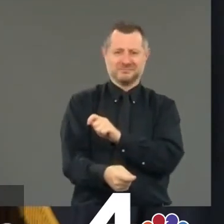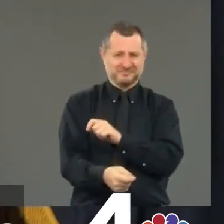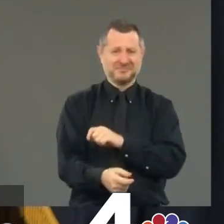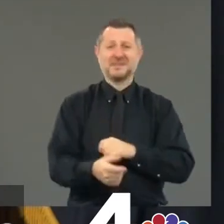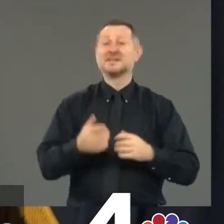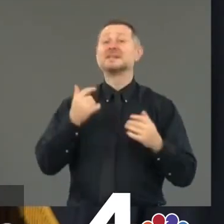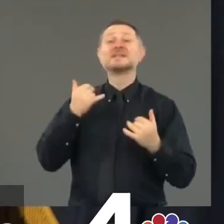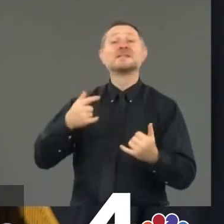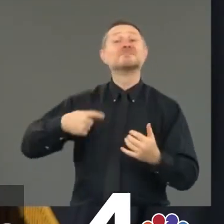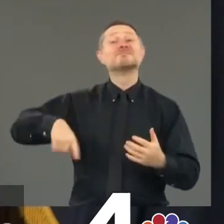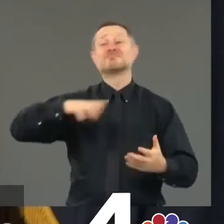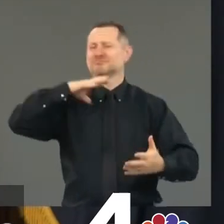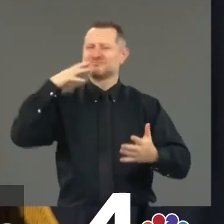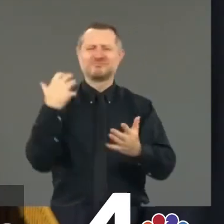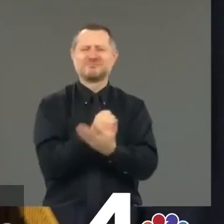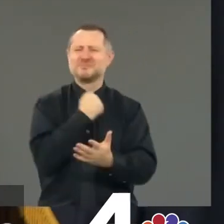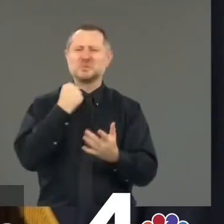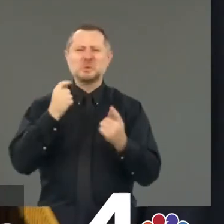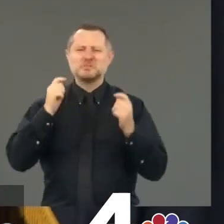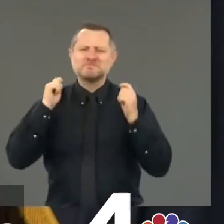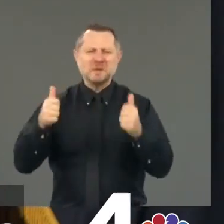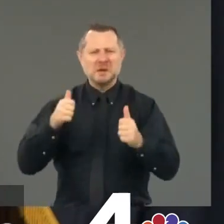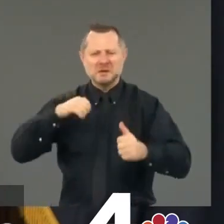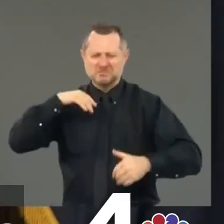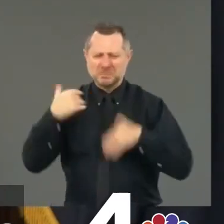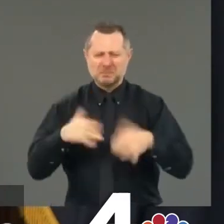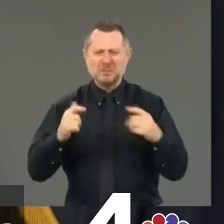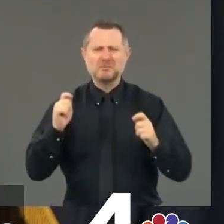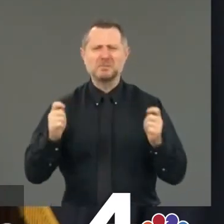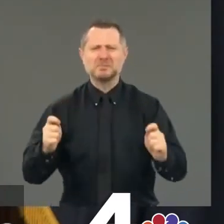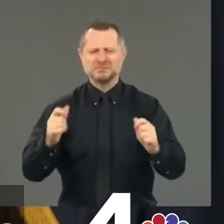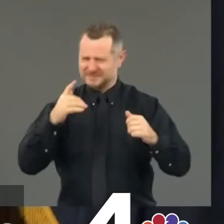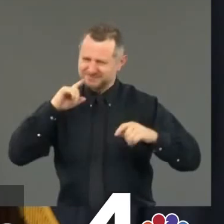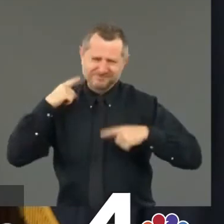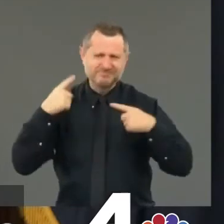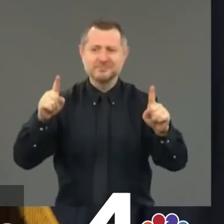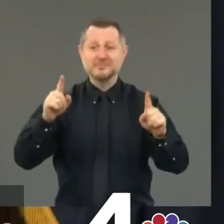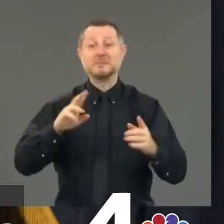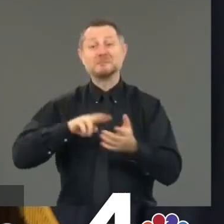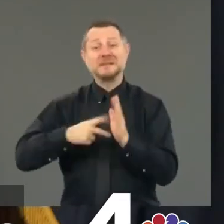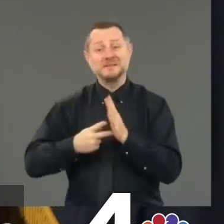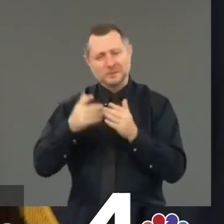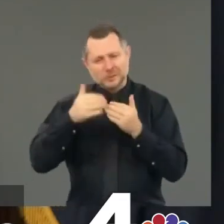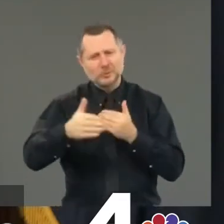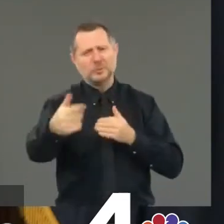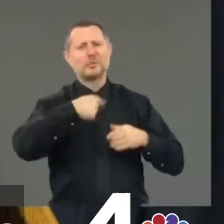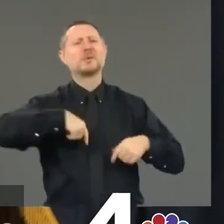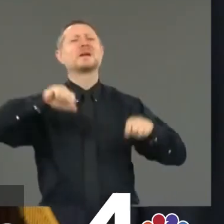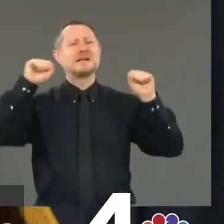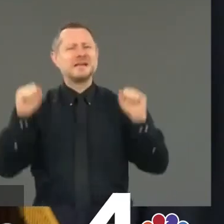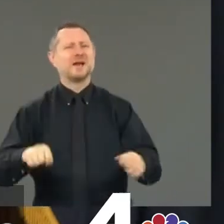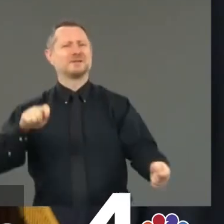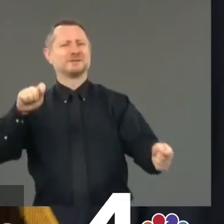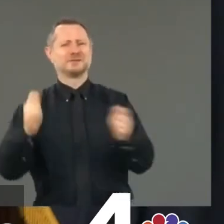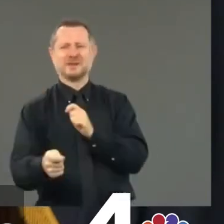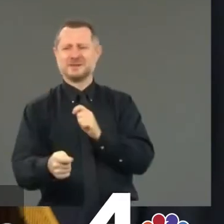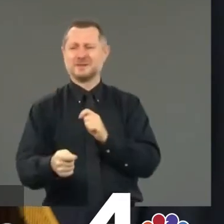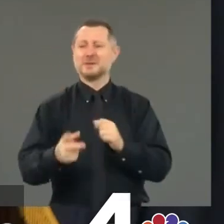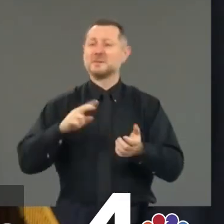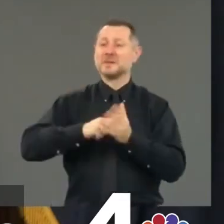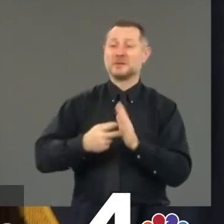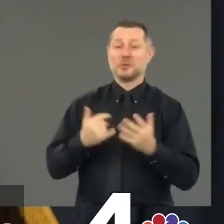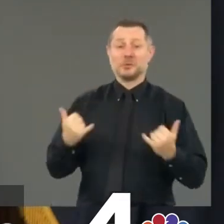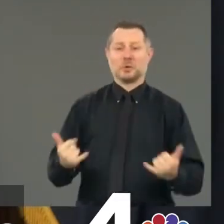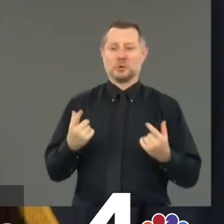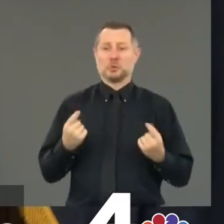weeks, literally. So of course we can change. And our challenge today is to use this